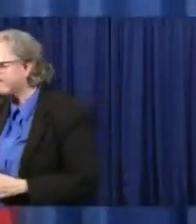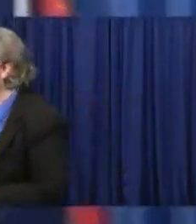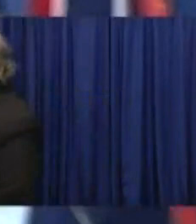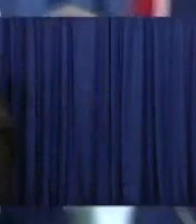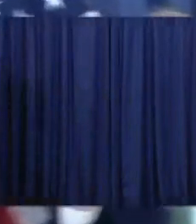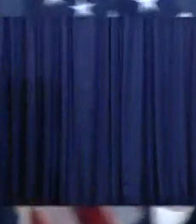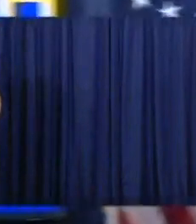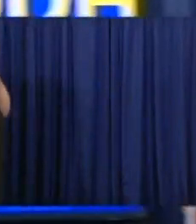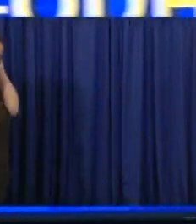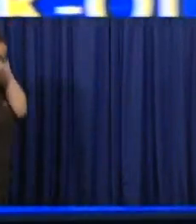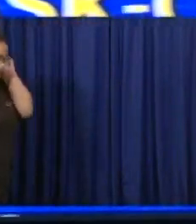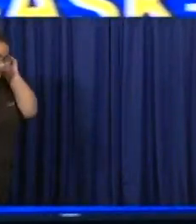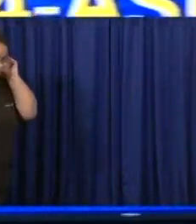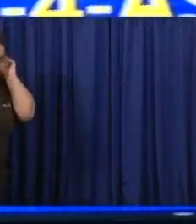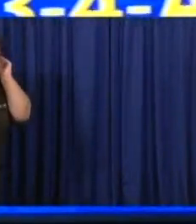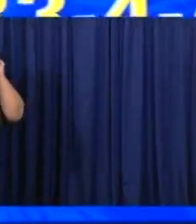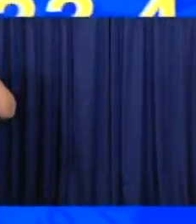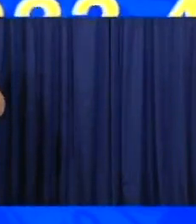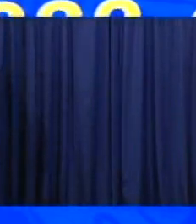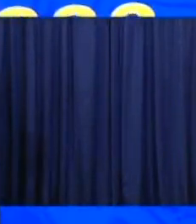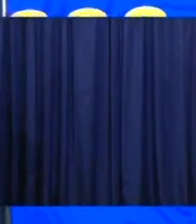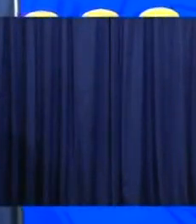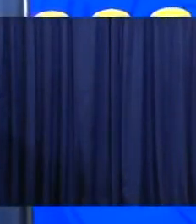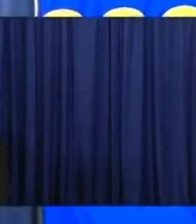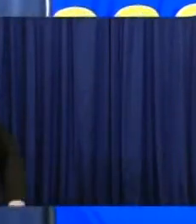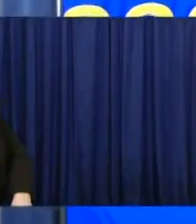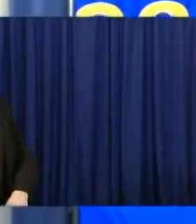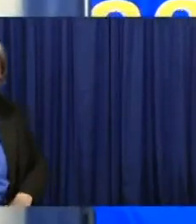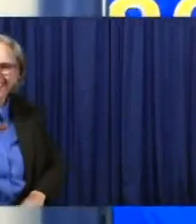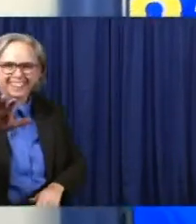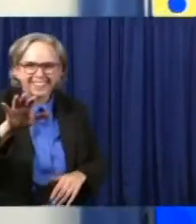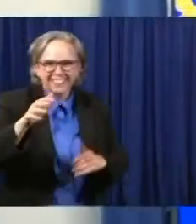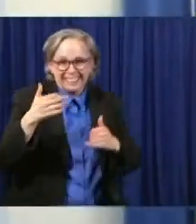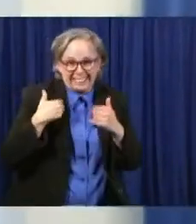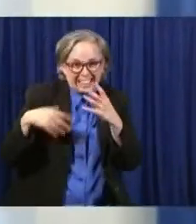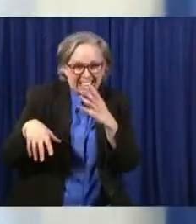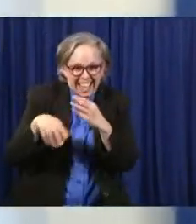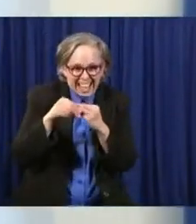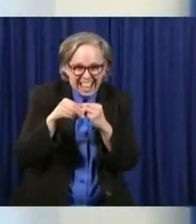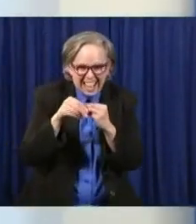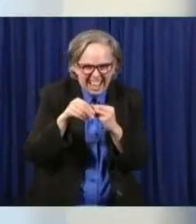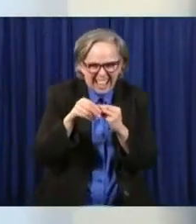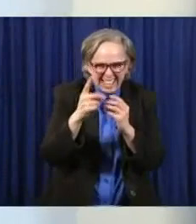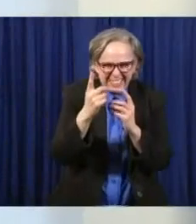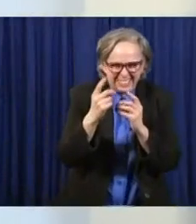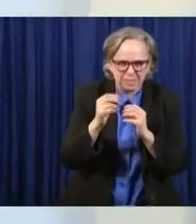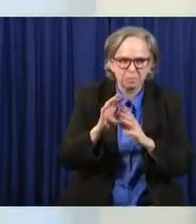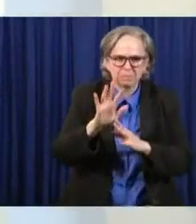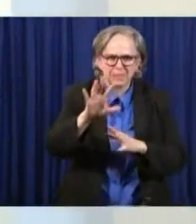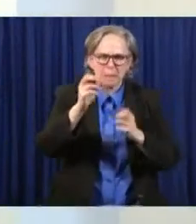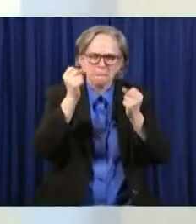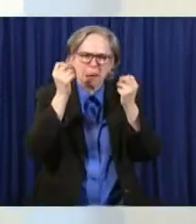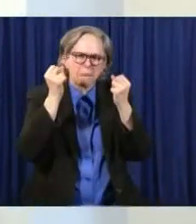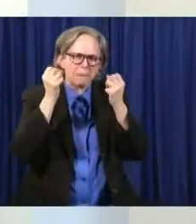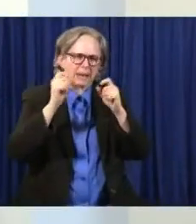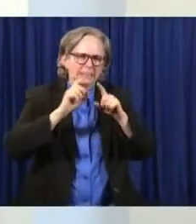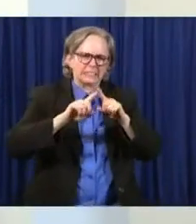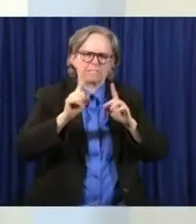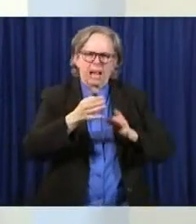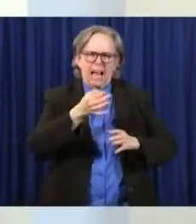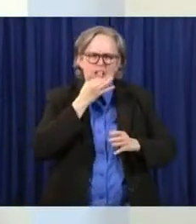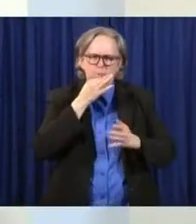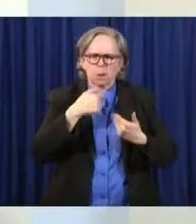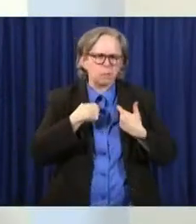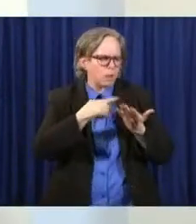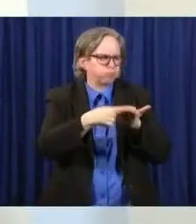Add to that, we've talked to so many different experts as this has gone on, and I've looked at